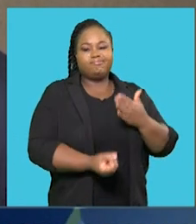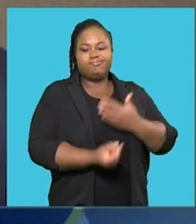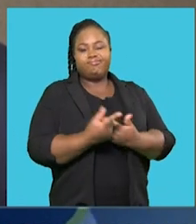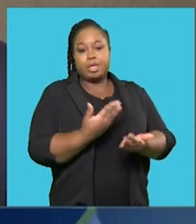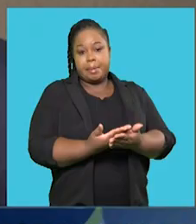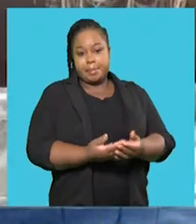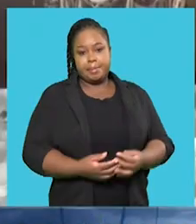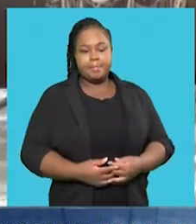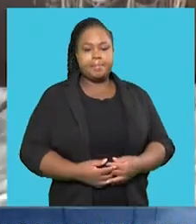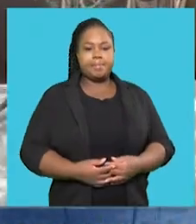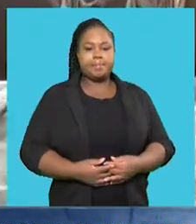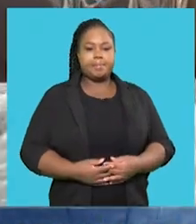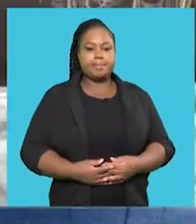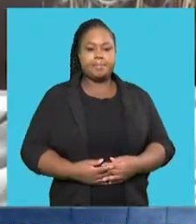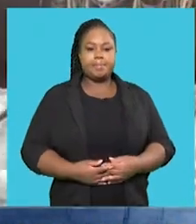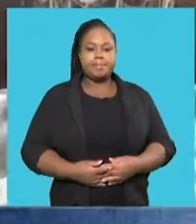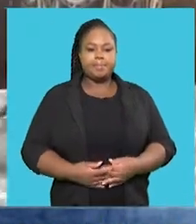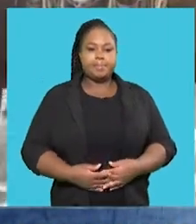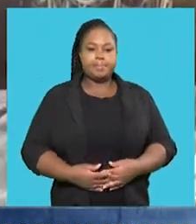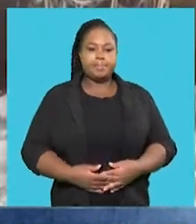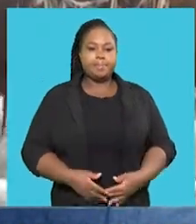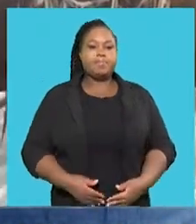which might occur throughout the city of Joannisbek